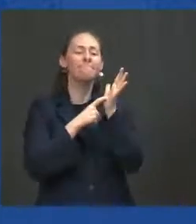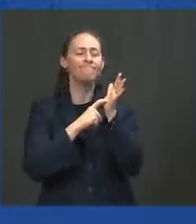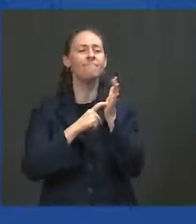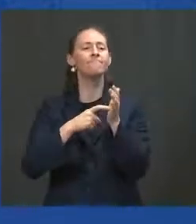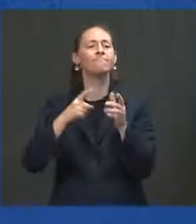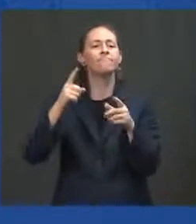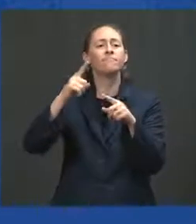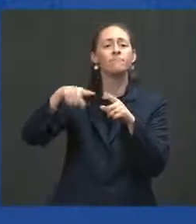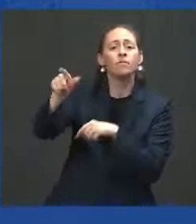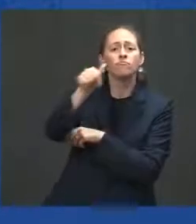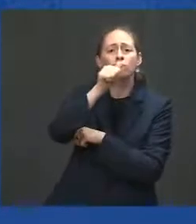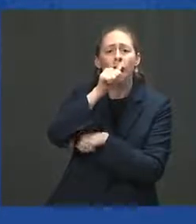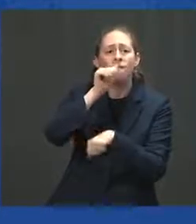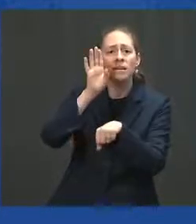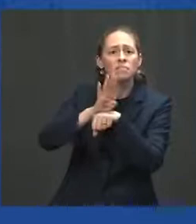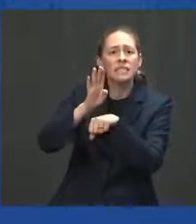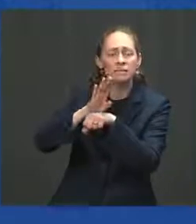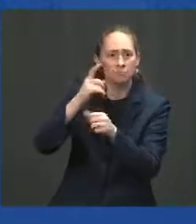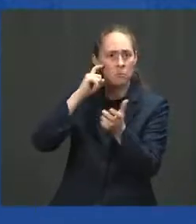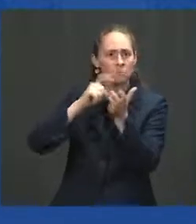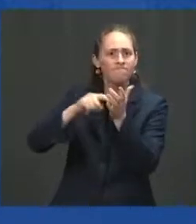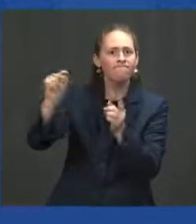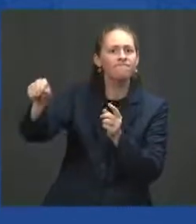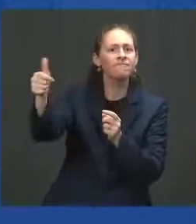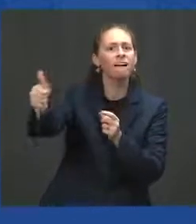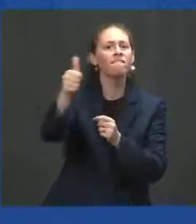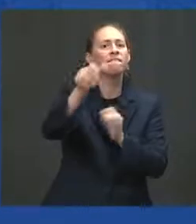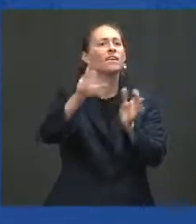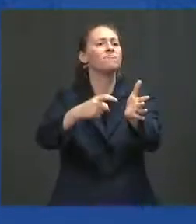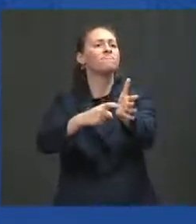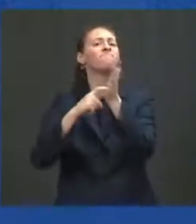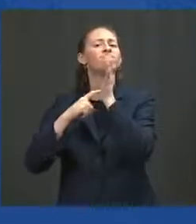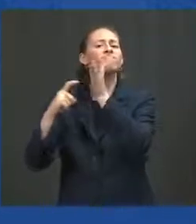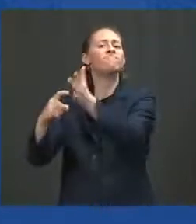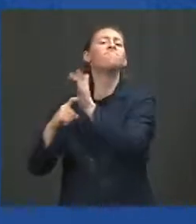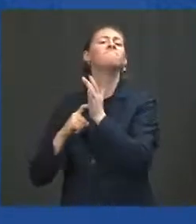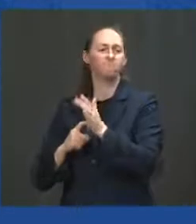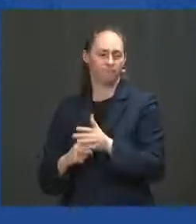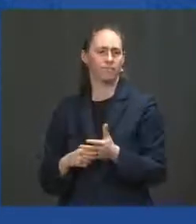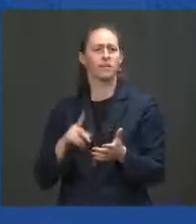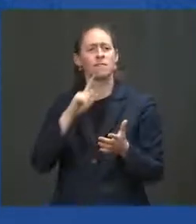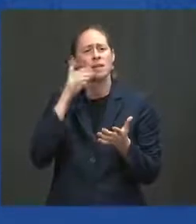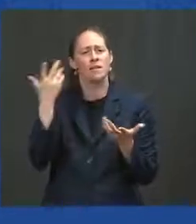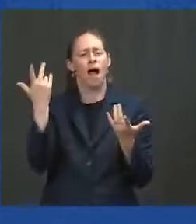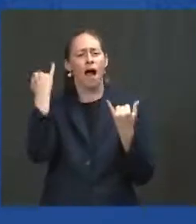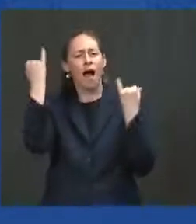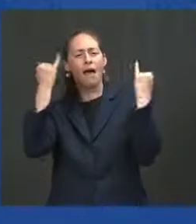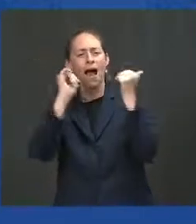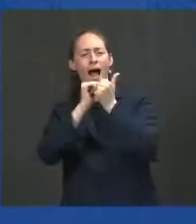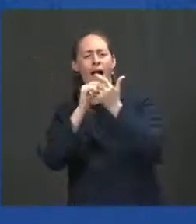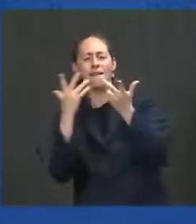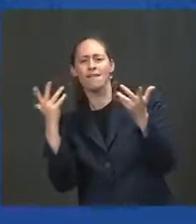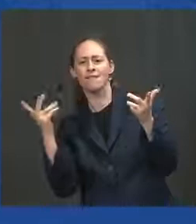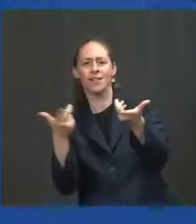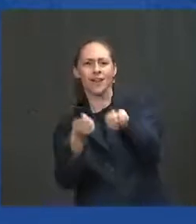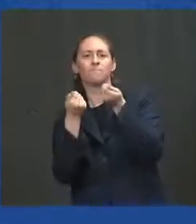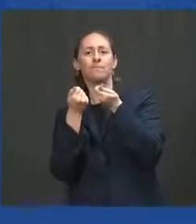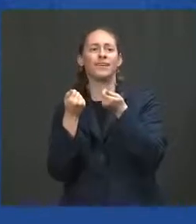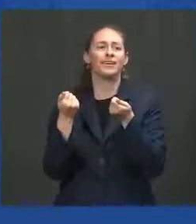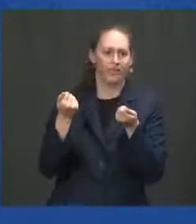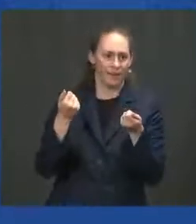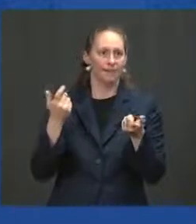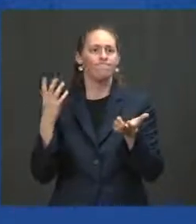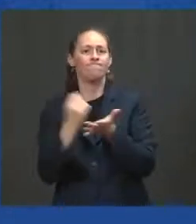the same. We've also encouraged new incentives. For example, in some states, you get $100